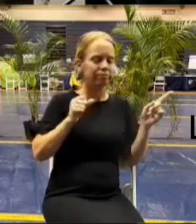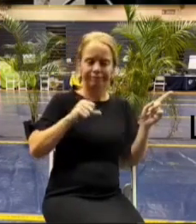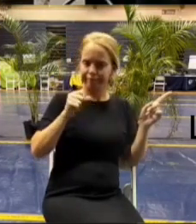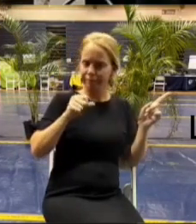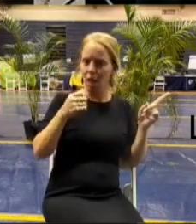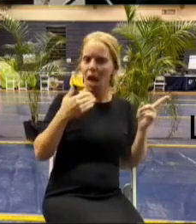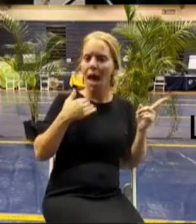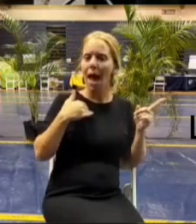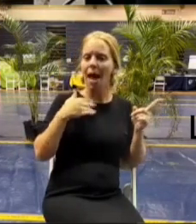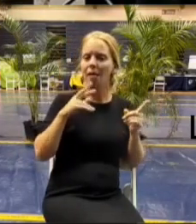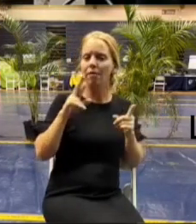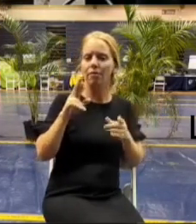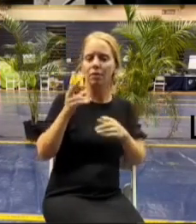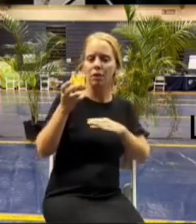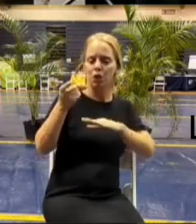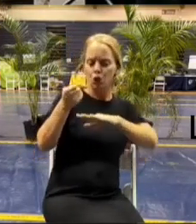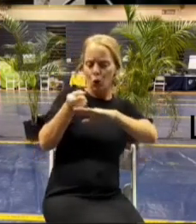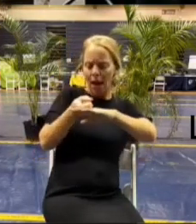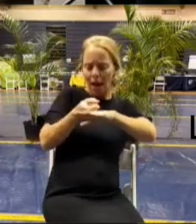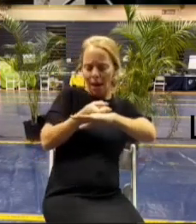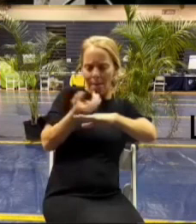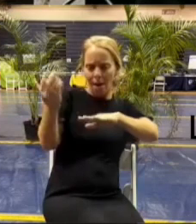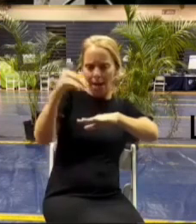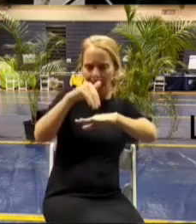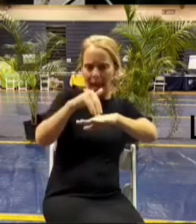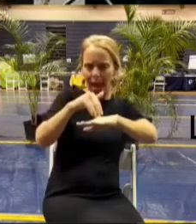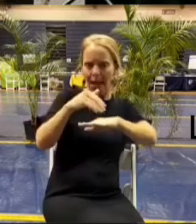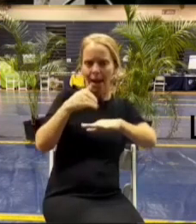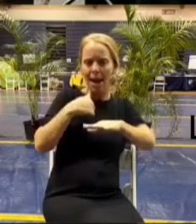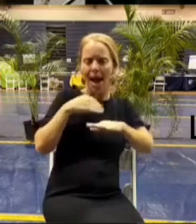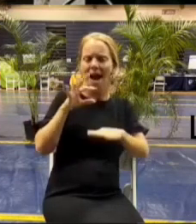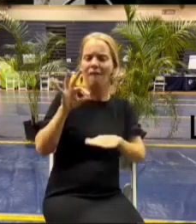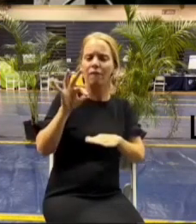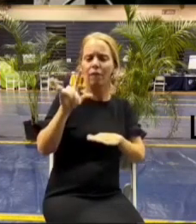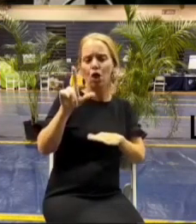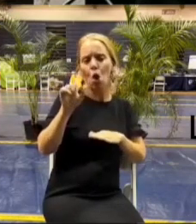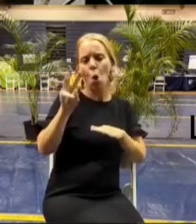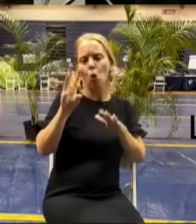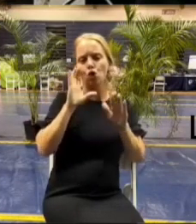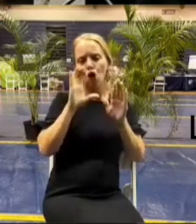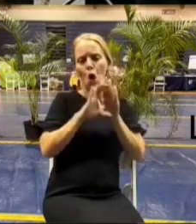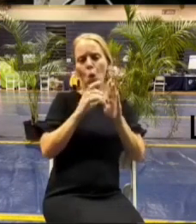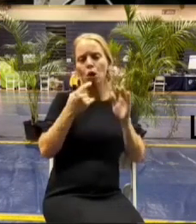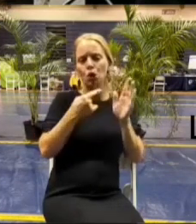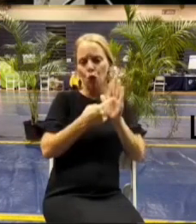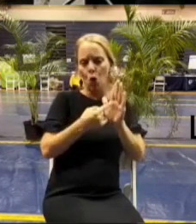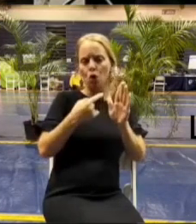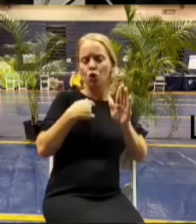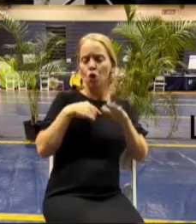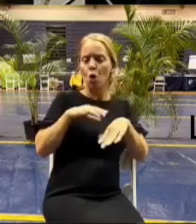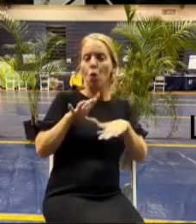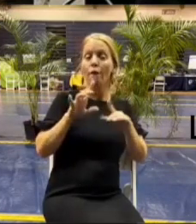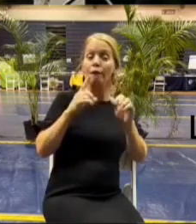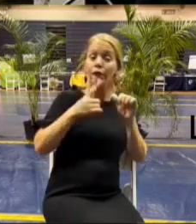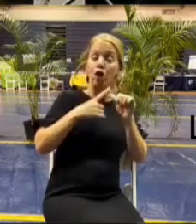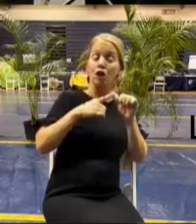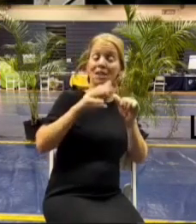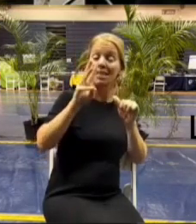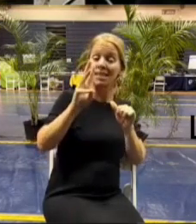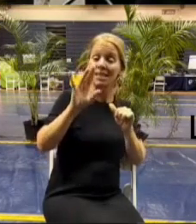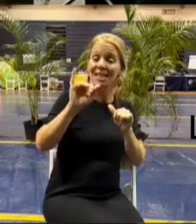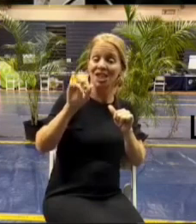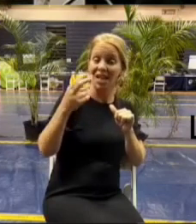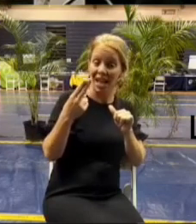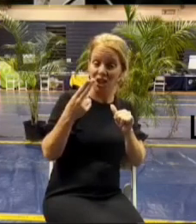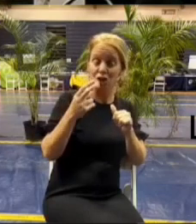there's a sort of a deliberate flow chart you your lot is cleared initially of the debris down to six inches then there's a sampling team